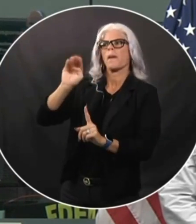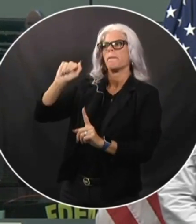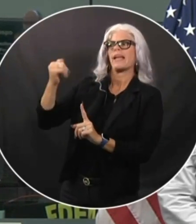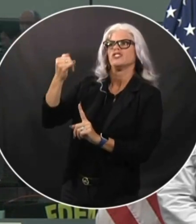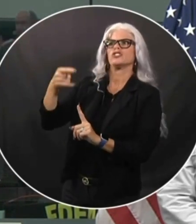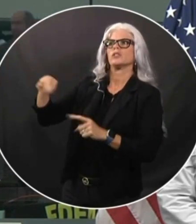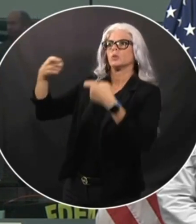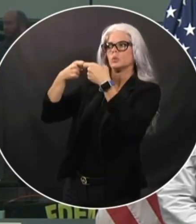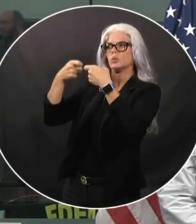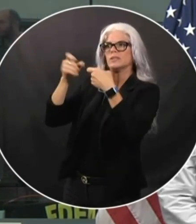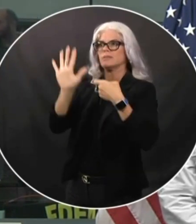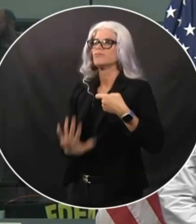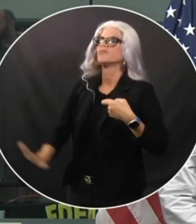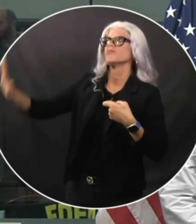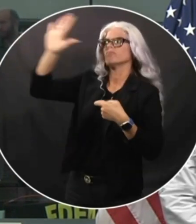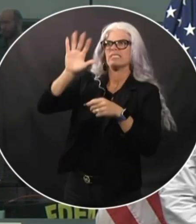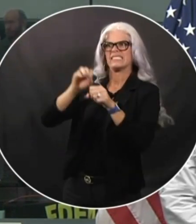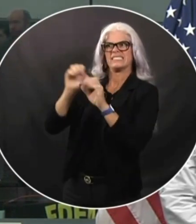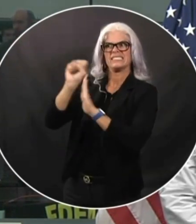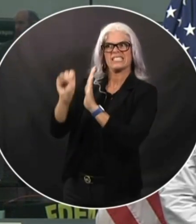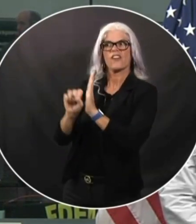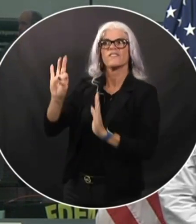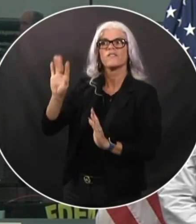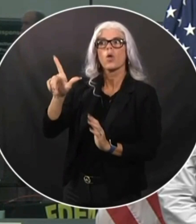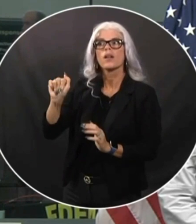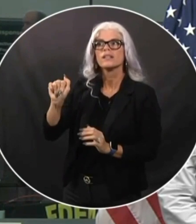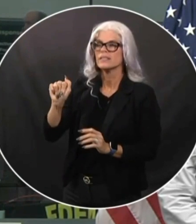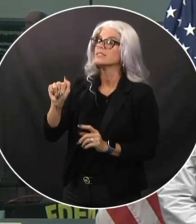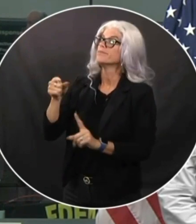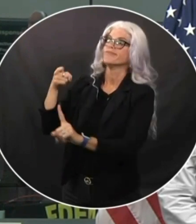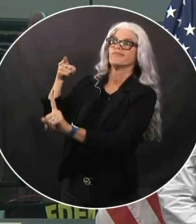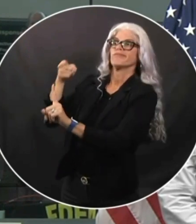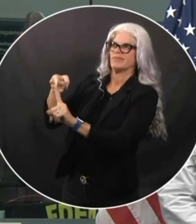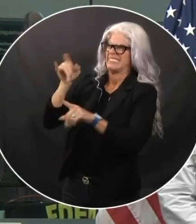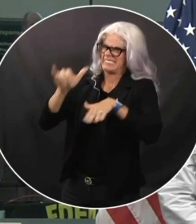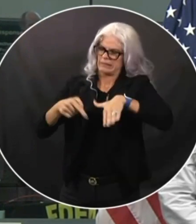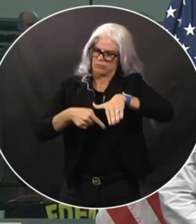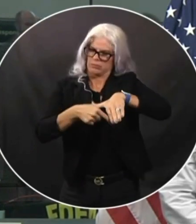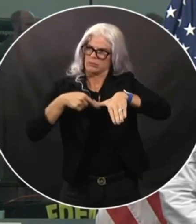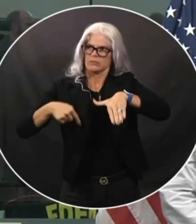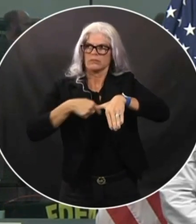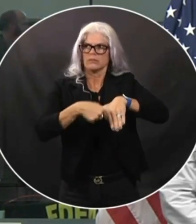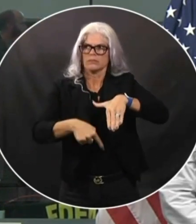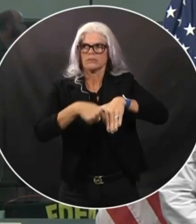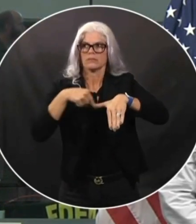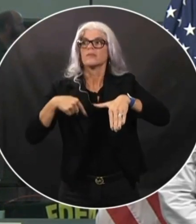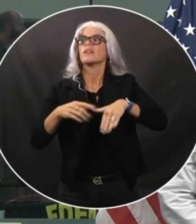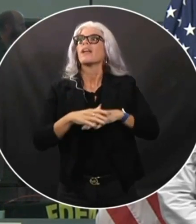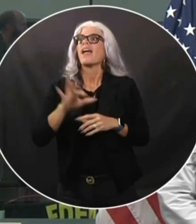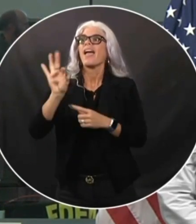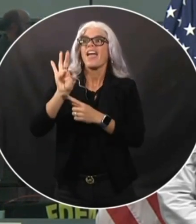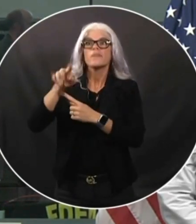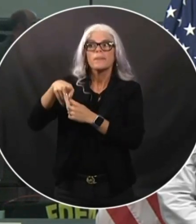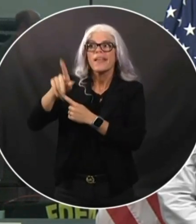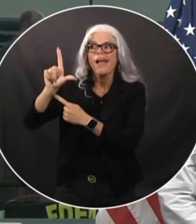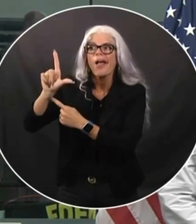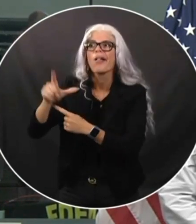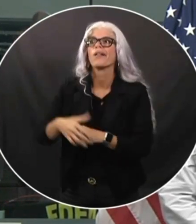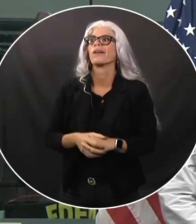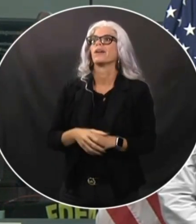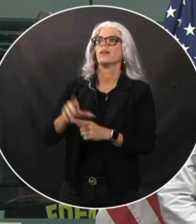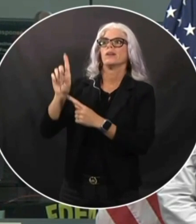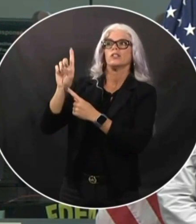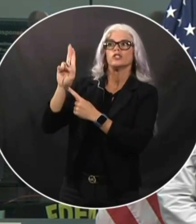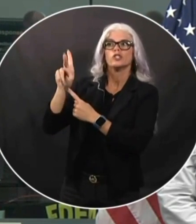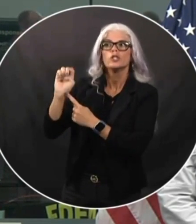state of Florida, particularly those that are servicing the Gulf Coast of Florida, FP&L, Duke Energy, TECO, the municipal electric